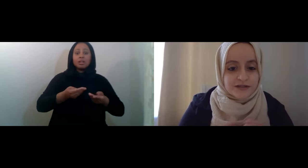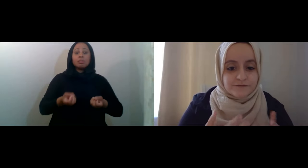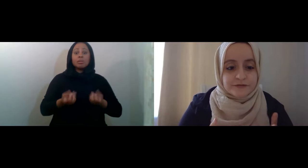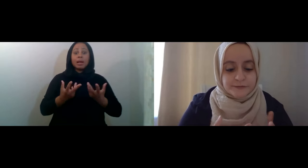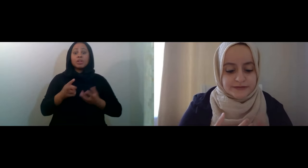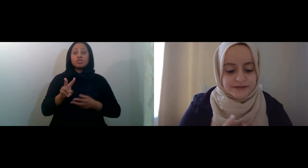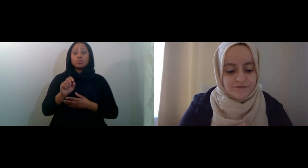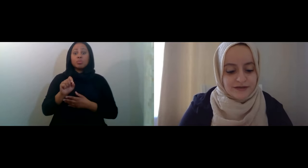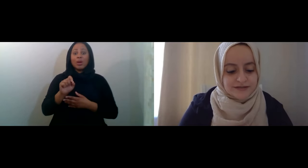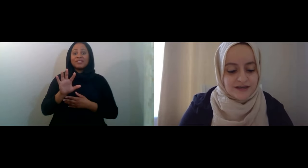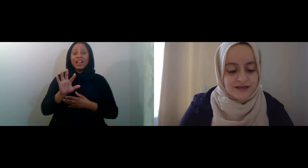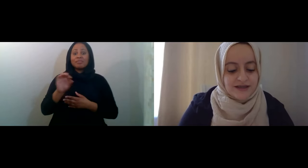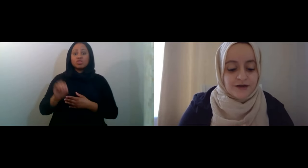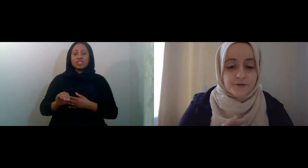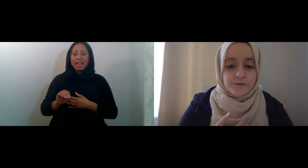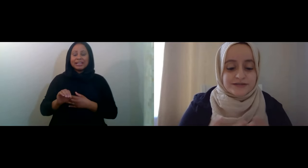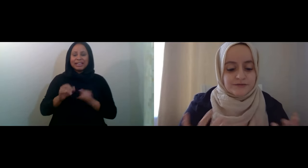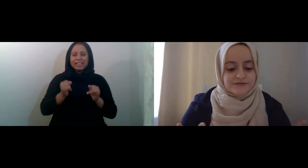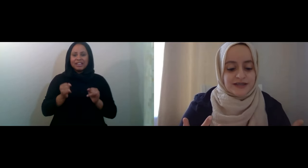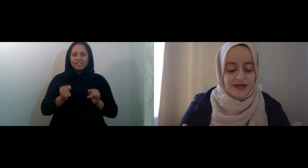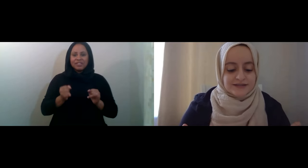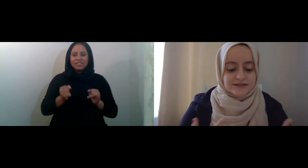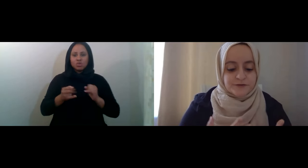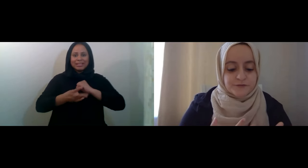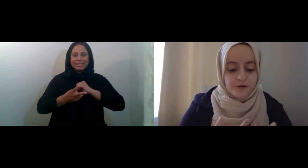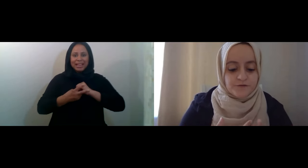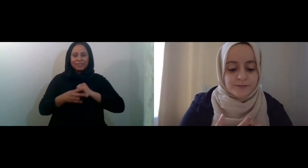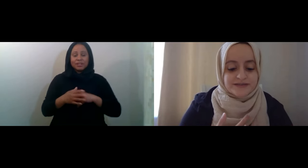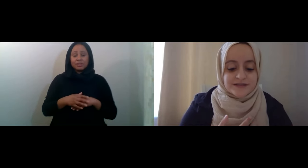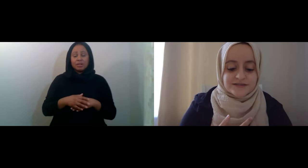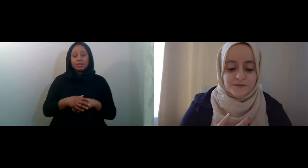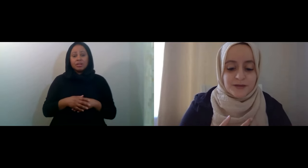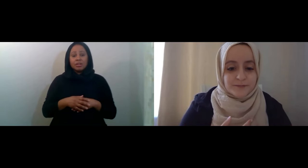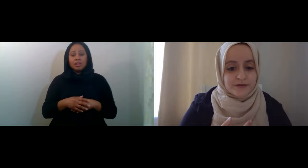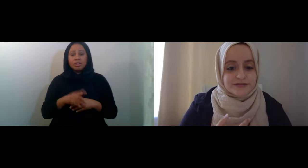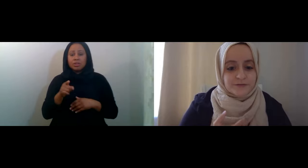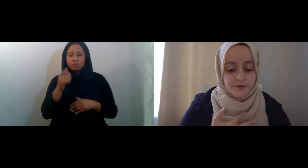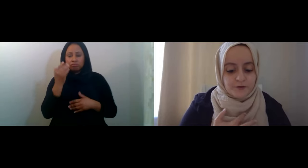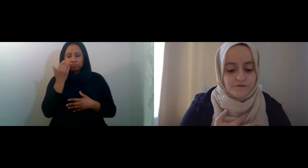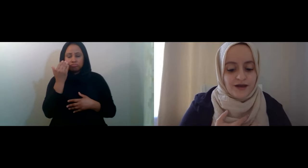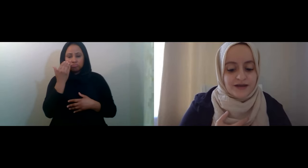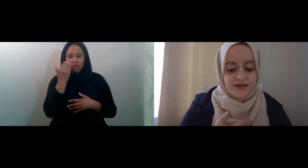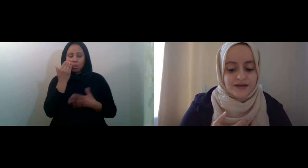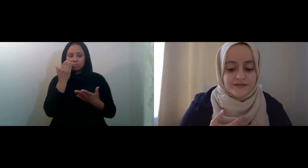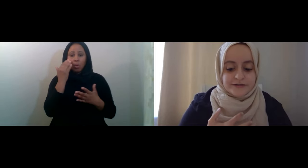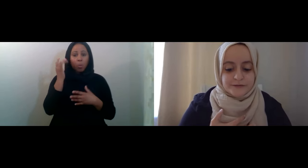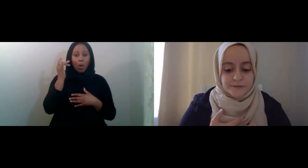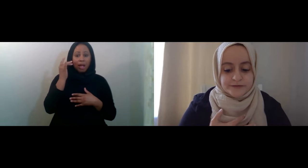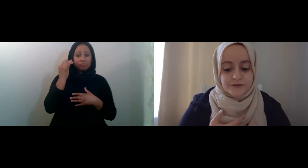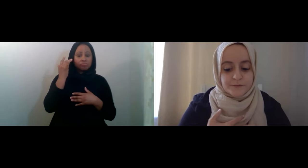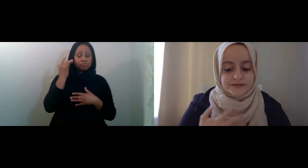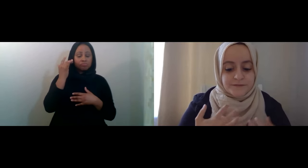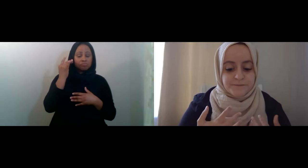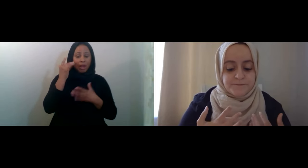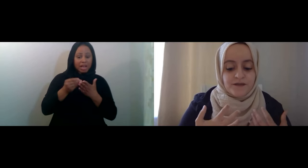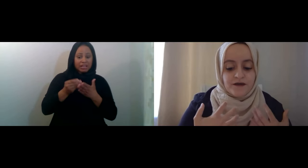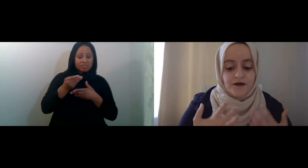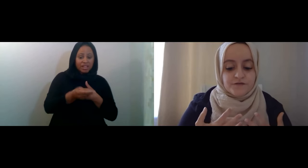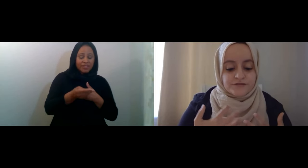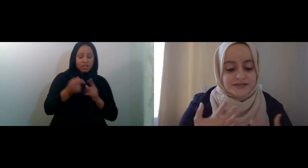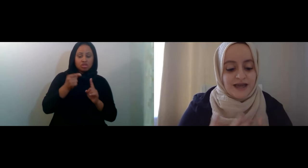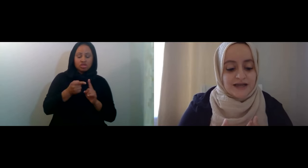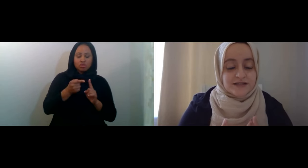individual savings. Now, the wisdom of zakat, as you know, from the sense of the people is to purify their souls. The wisdom